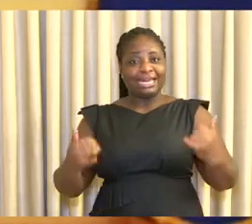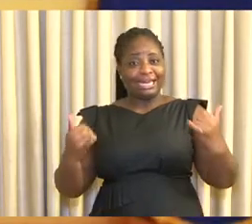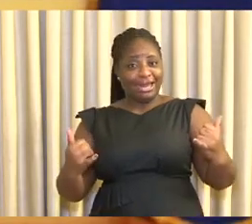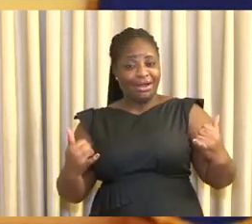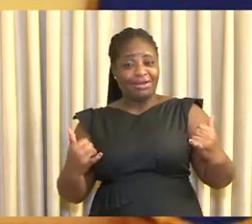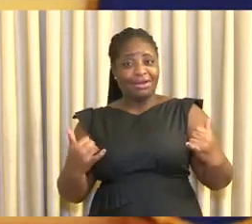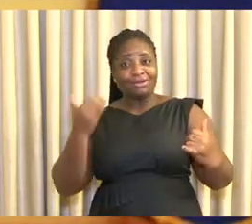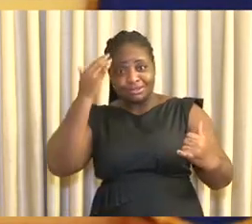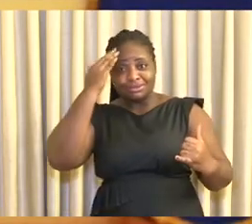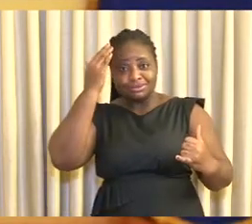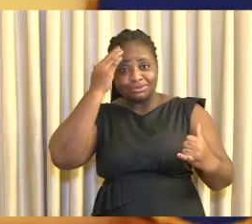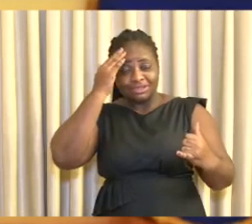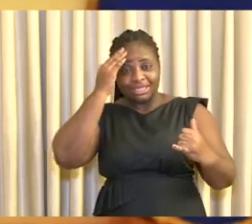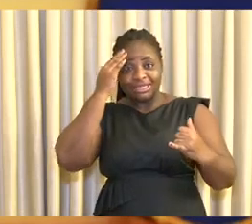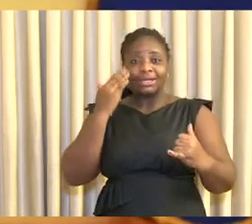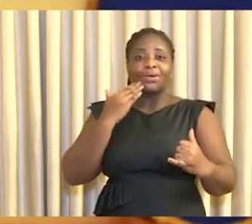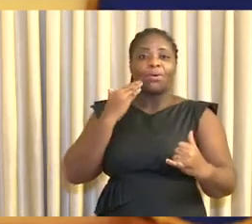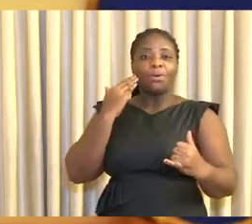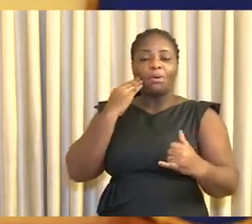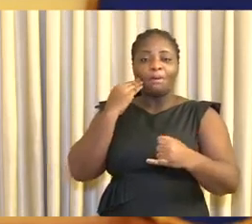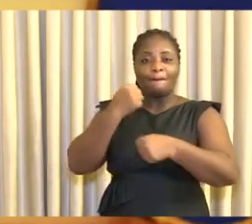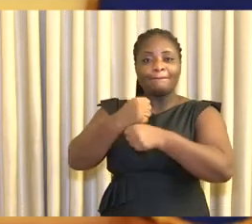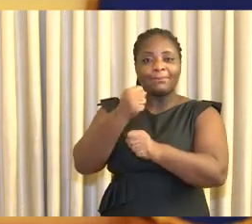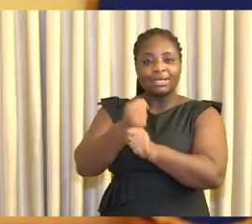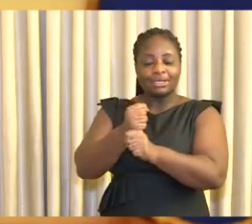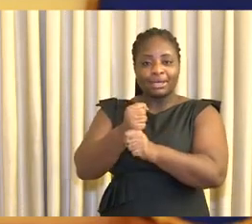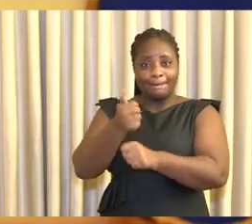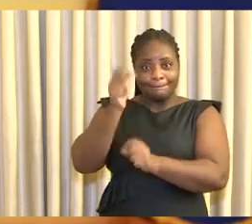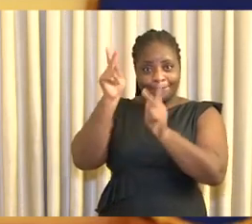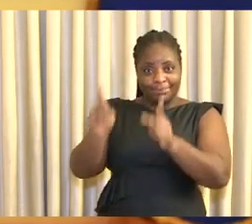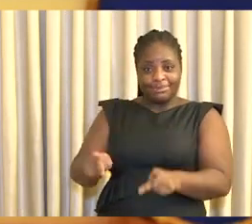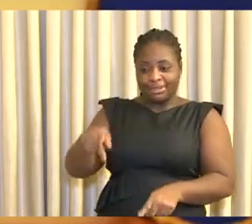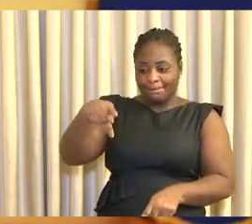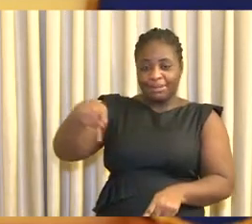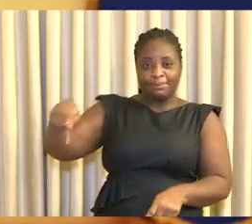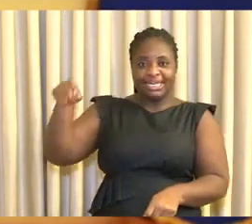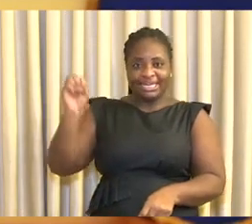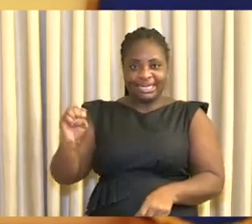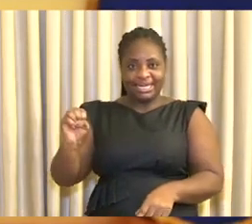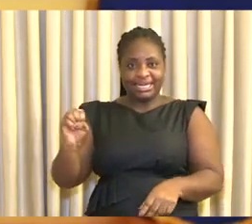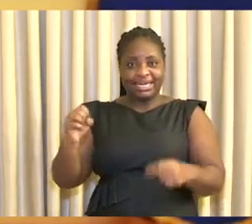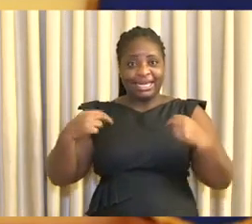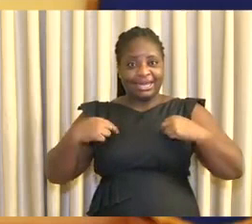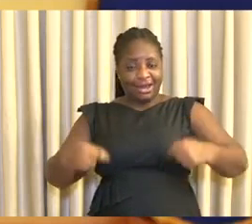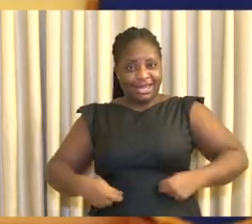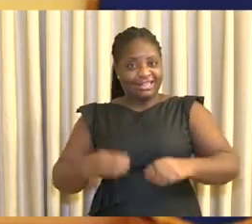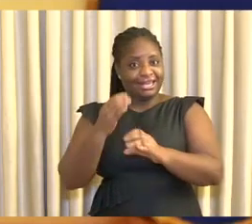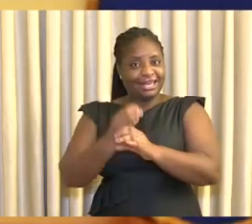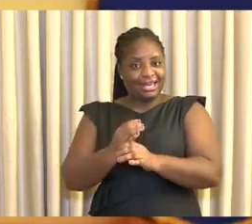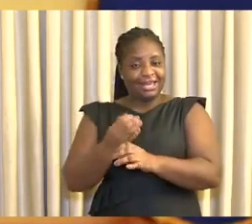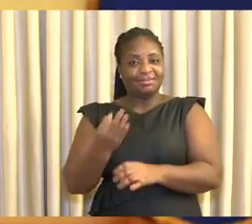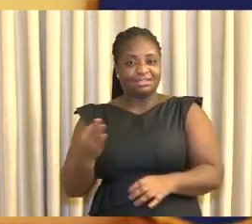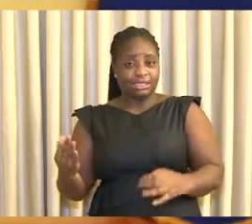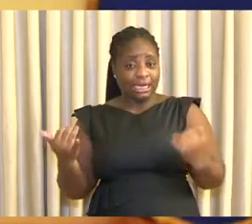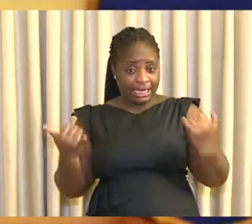also scaled up the domestic production of personal protective equipment, and our health care facilities so